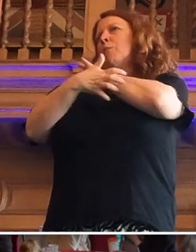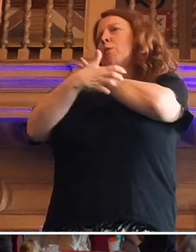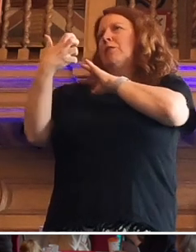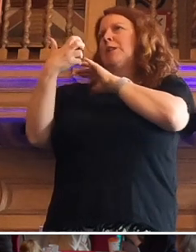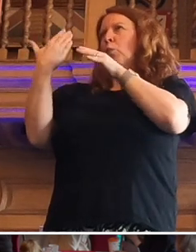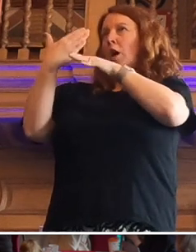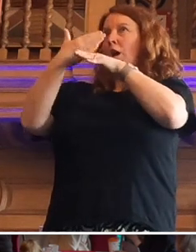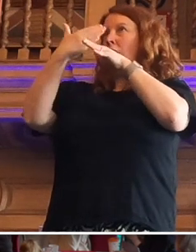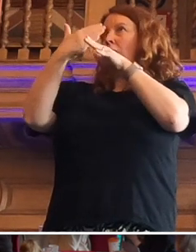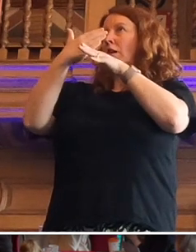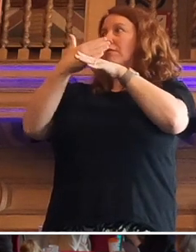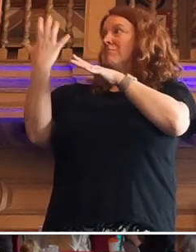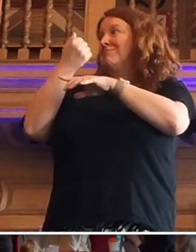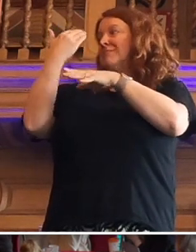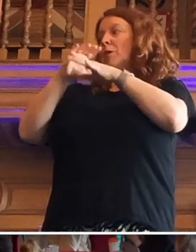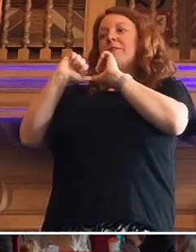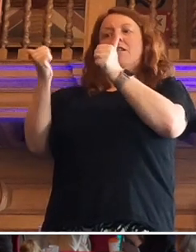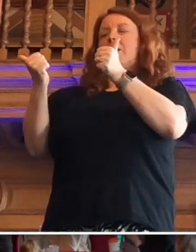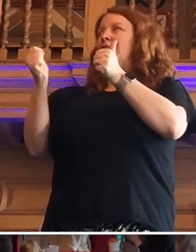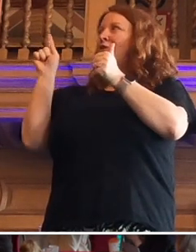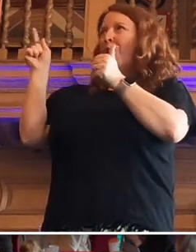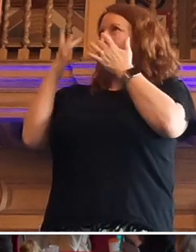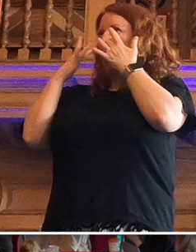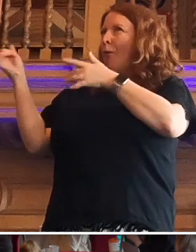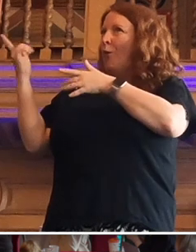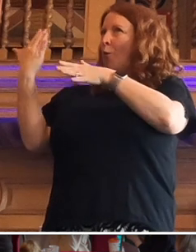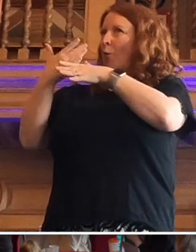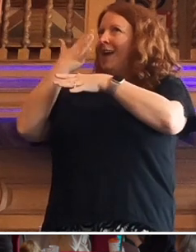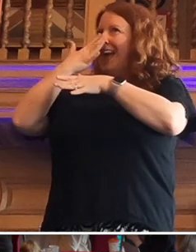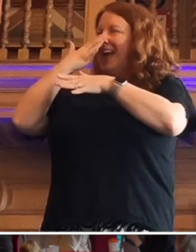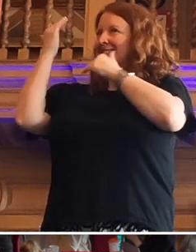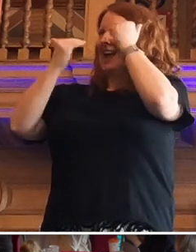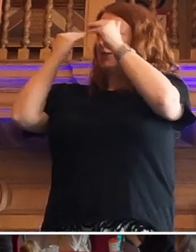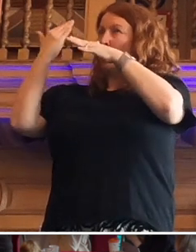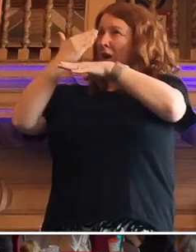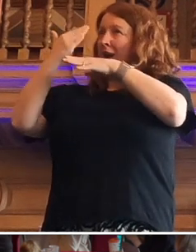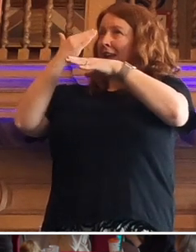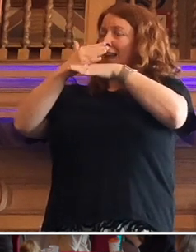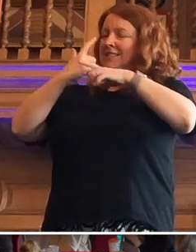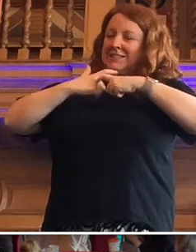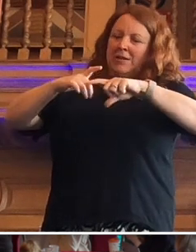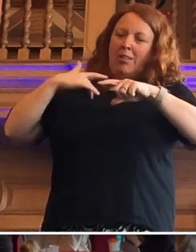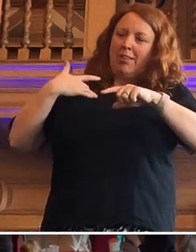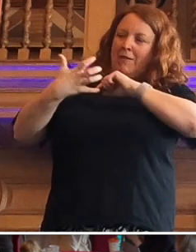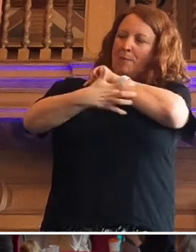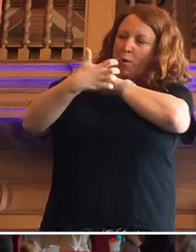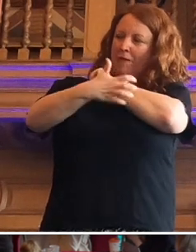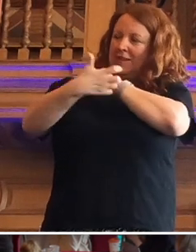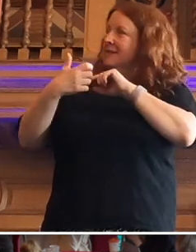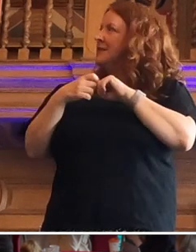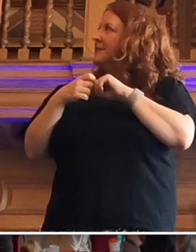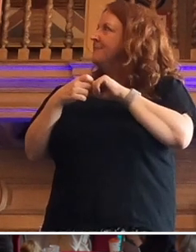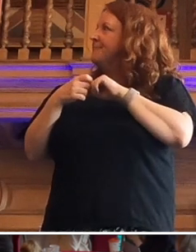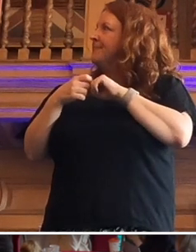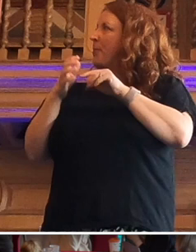Not anymore. This is the percent of working age adults living in poverty in households